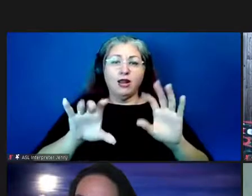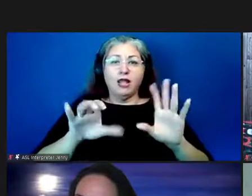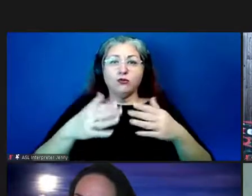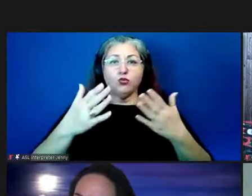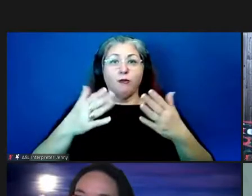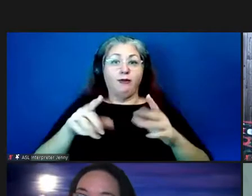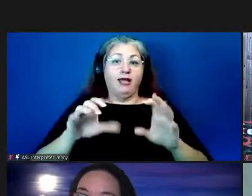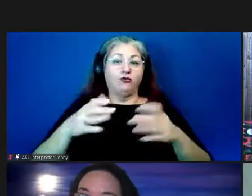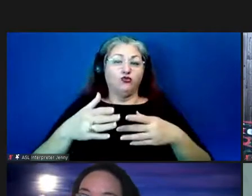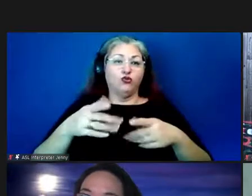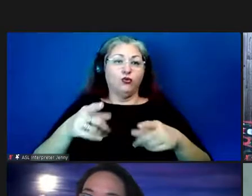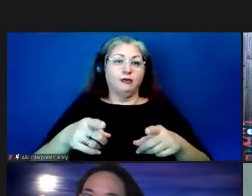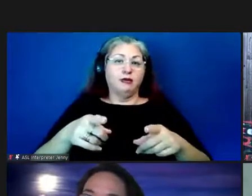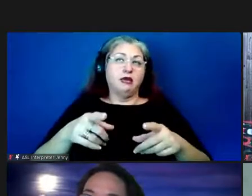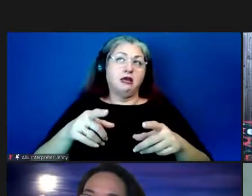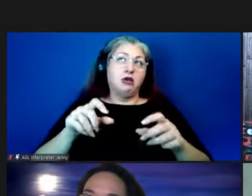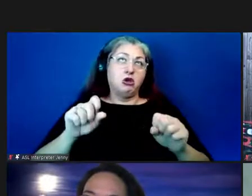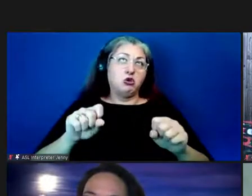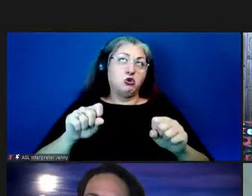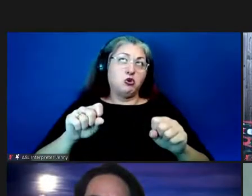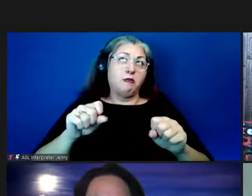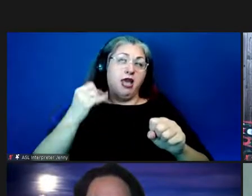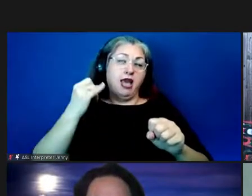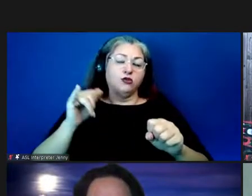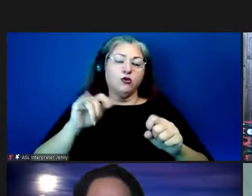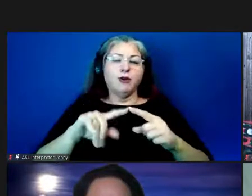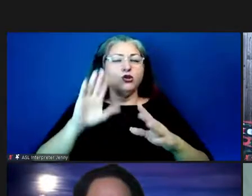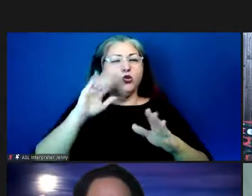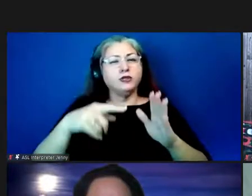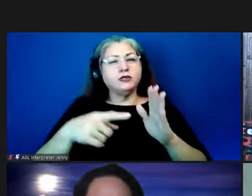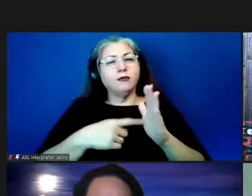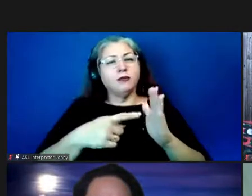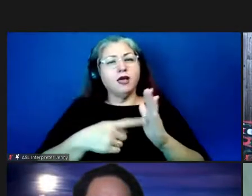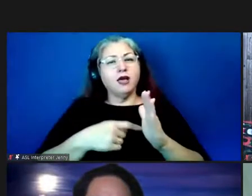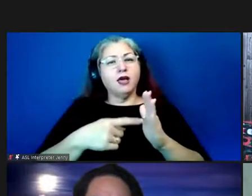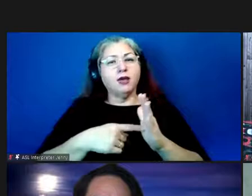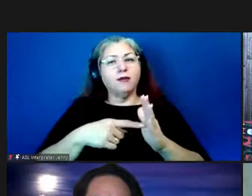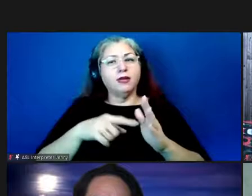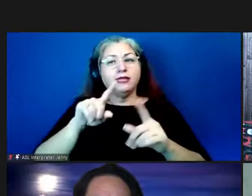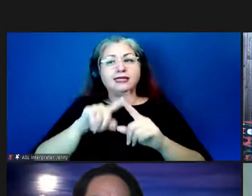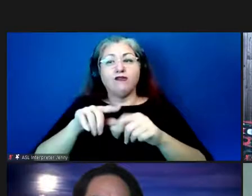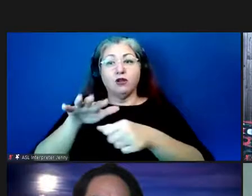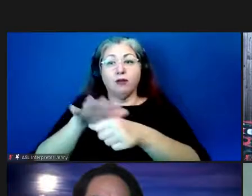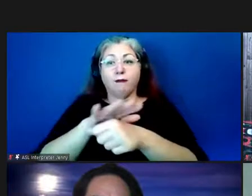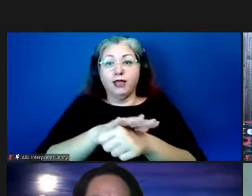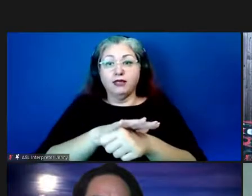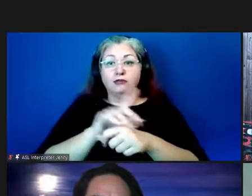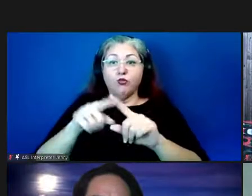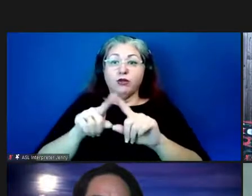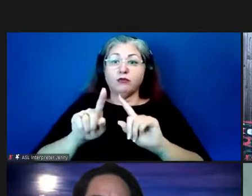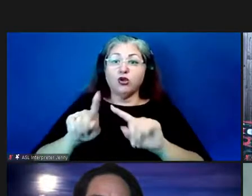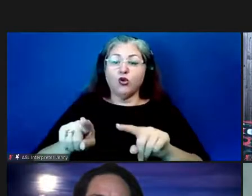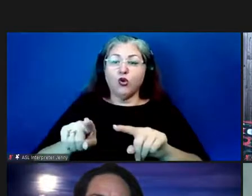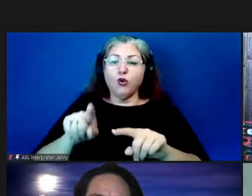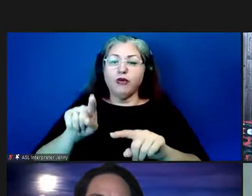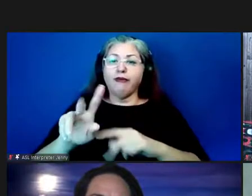the classroom situation too but um sometimes that in the places that we go to um type of education or